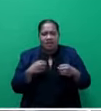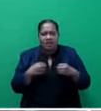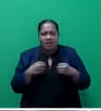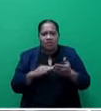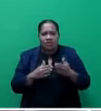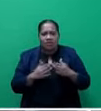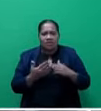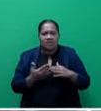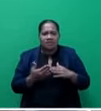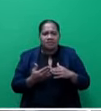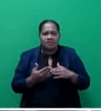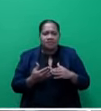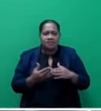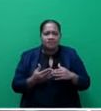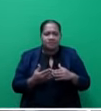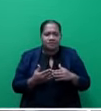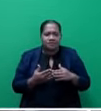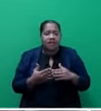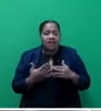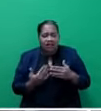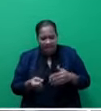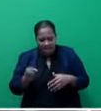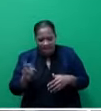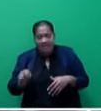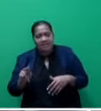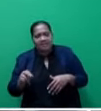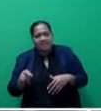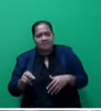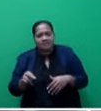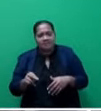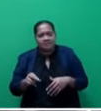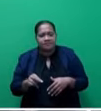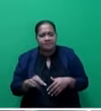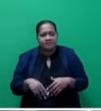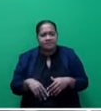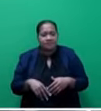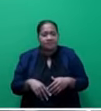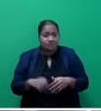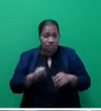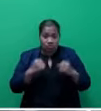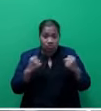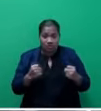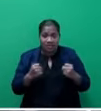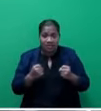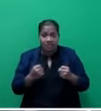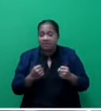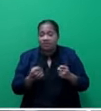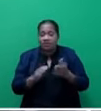There is a need, Honourable Speaker, sir, to strengthen existing community halls,